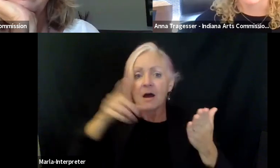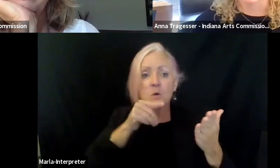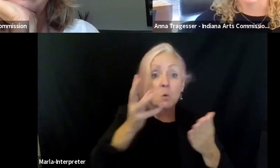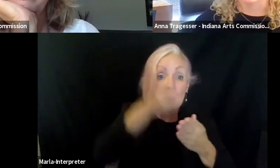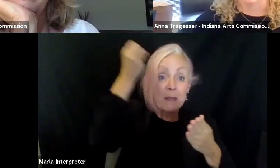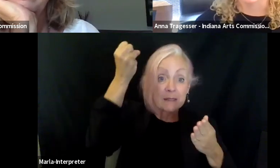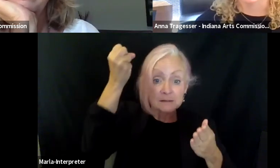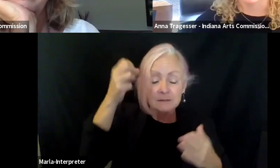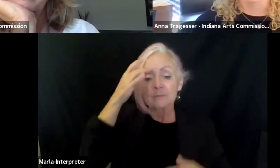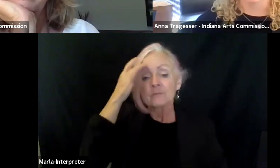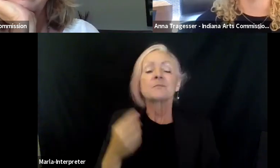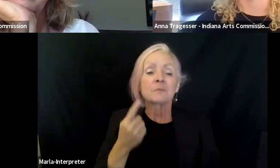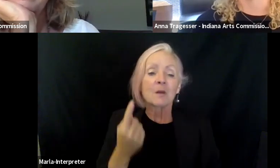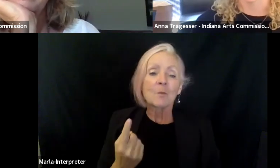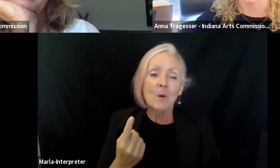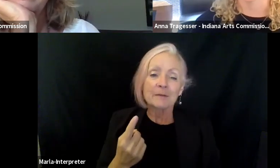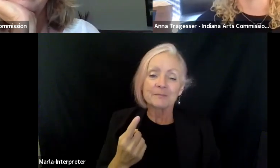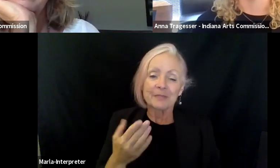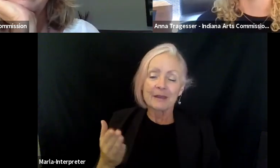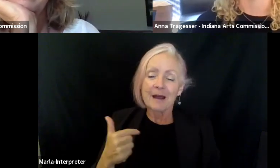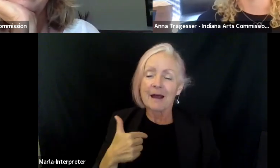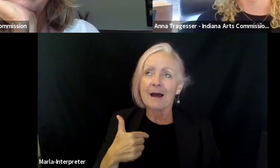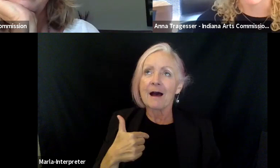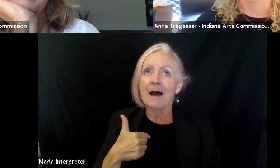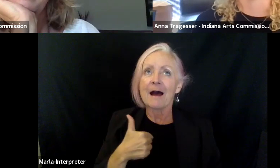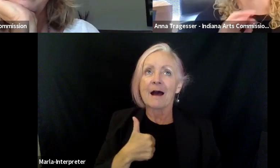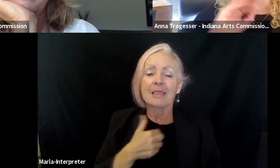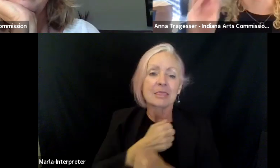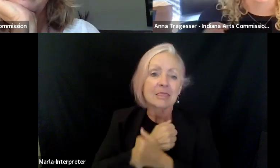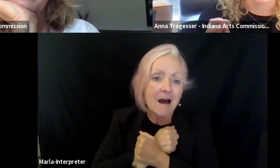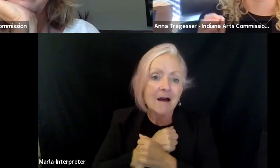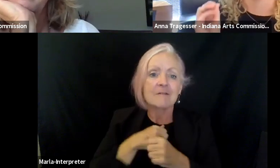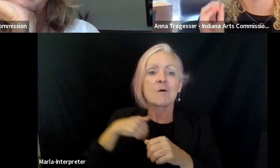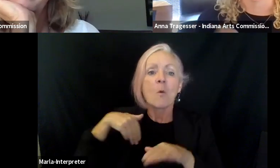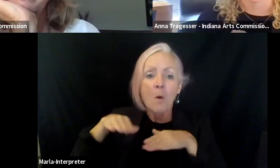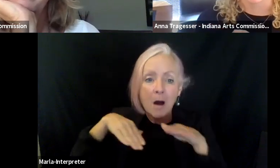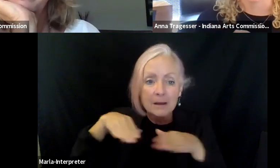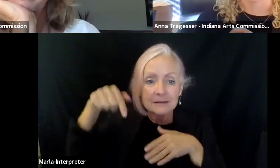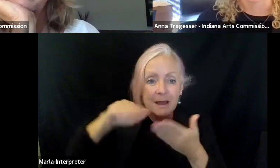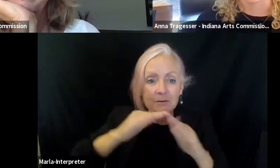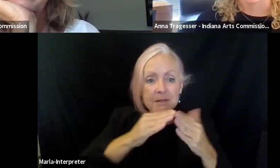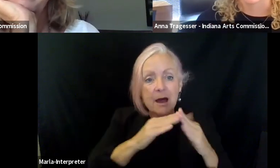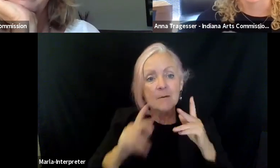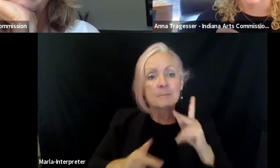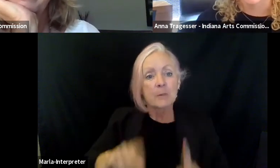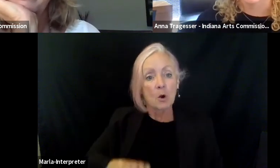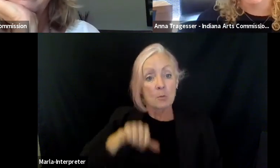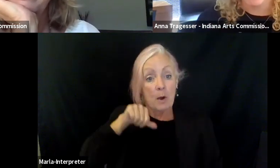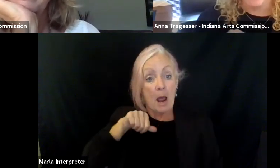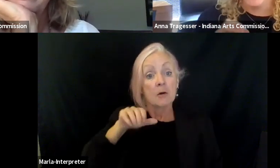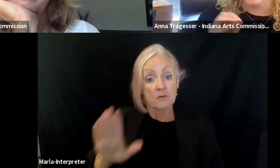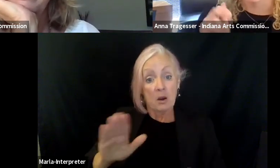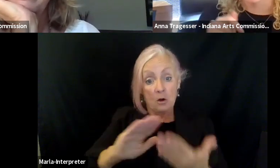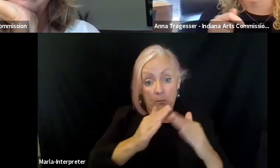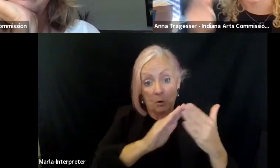and they, oh my gosh, I love walking around the downtown areas. People are so proud of their communities. And